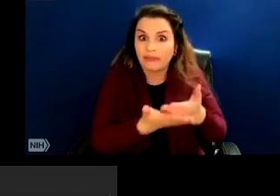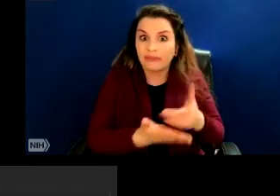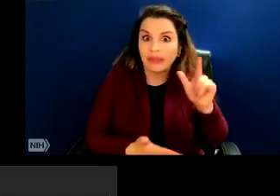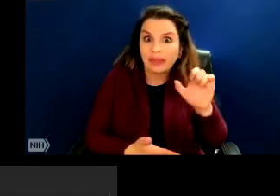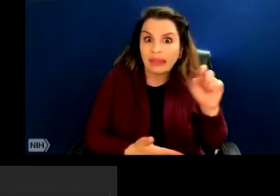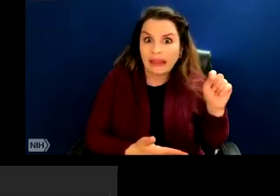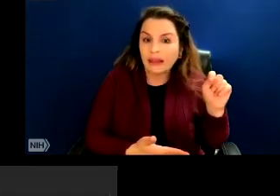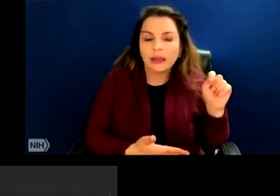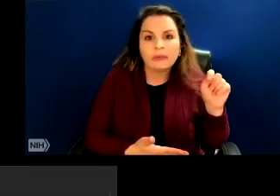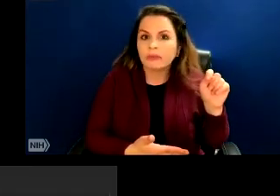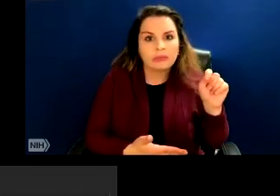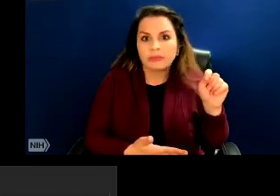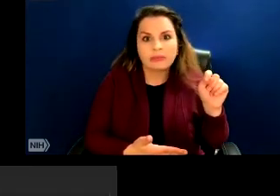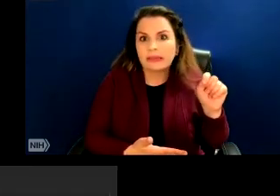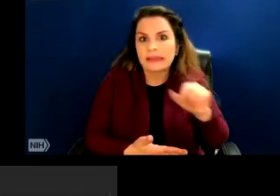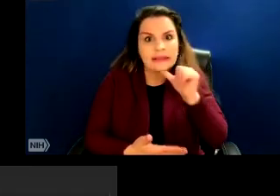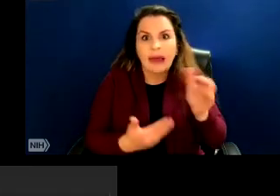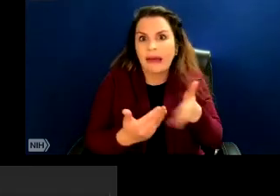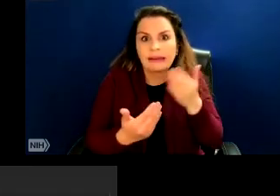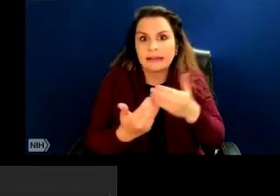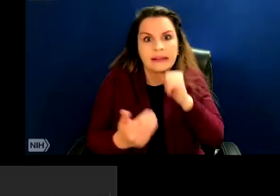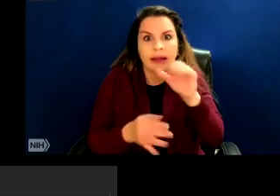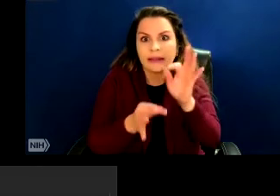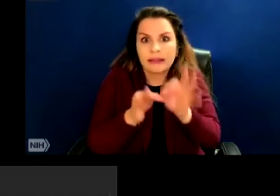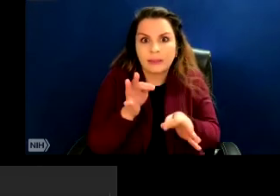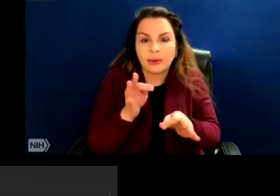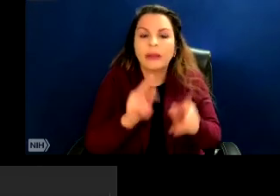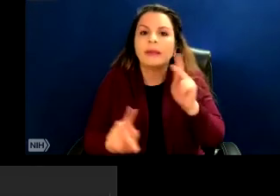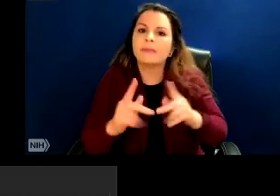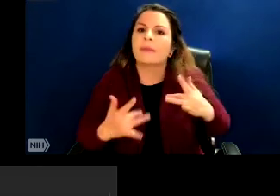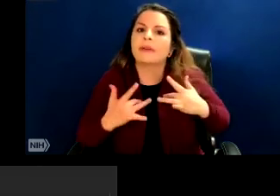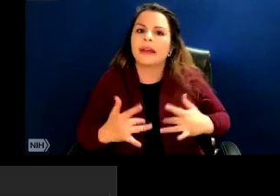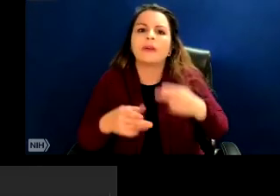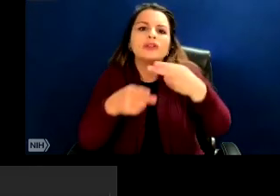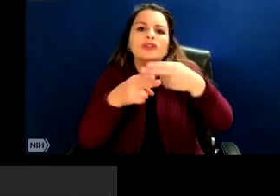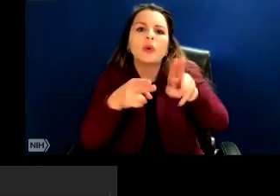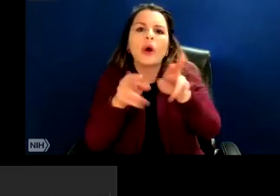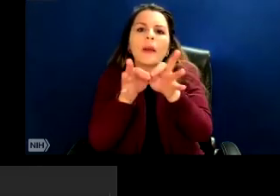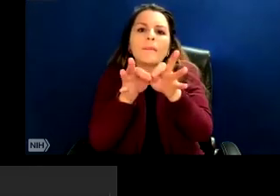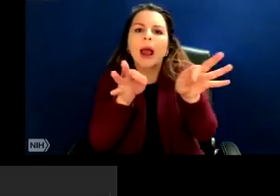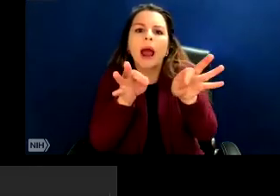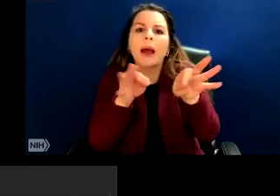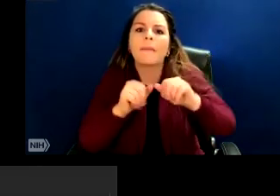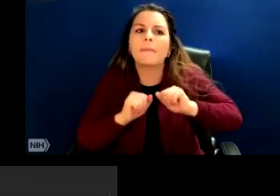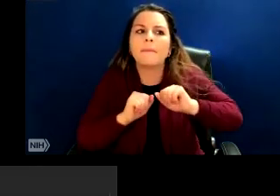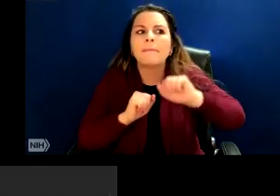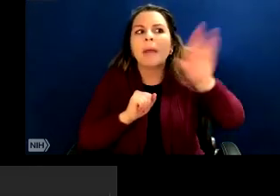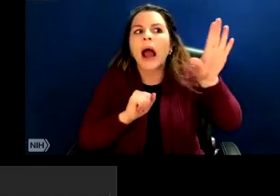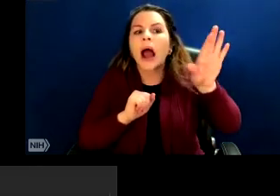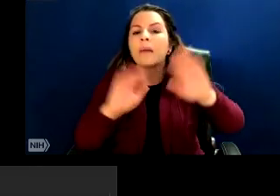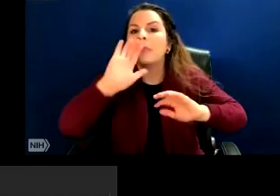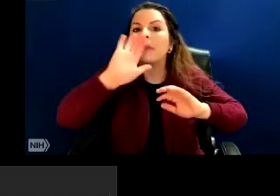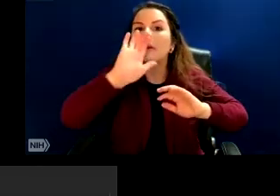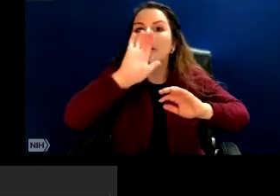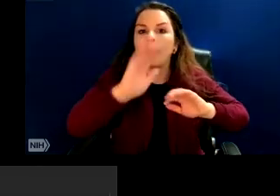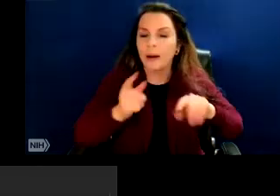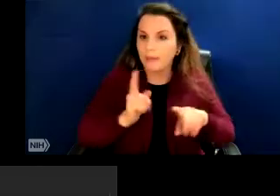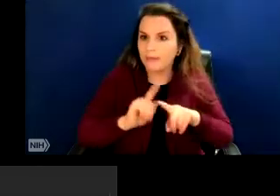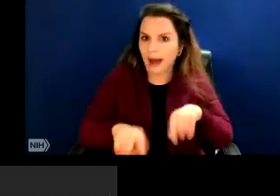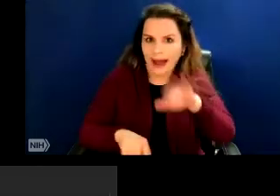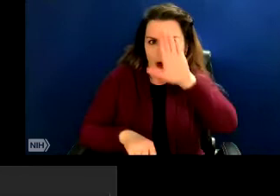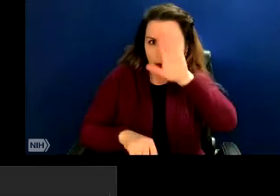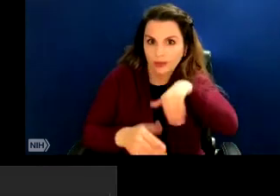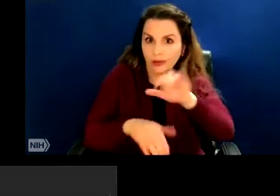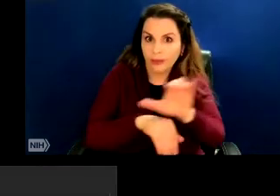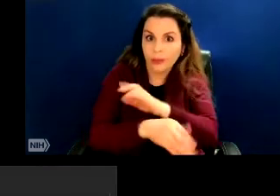people search with very few words, I guess, unless you're a computer programmer. I know lots of